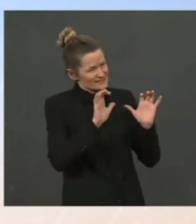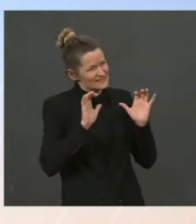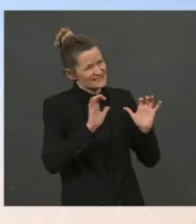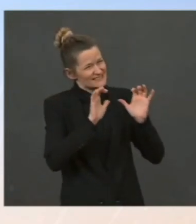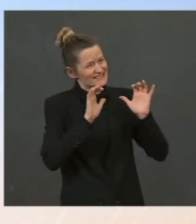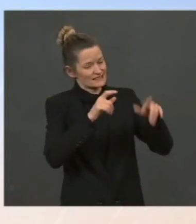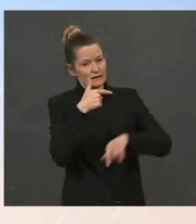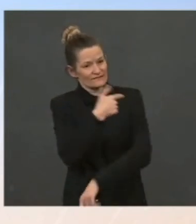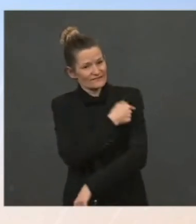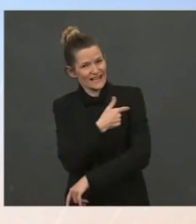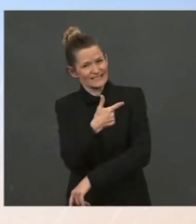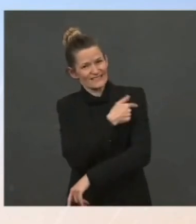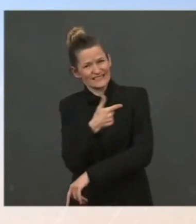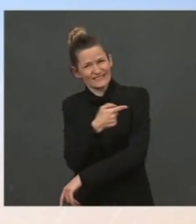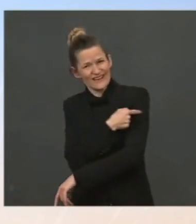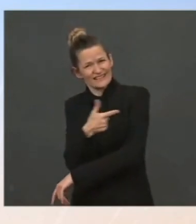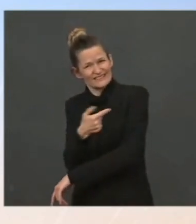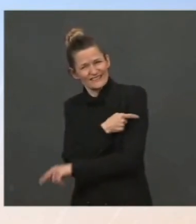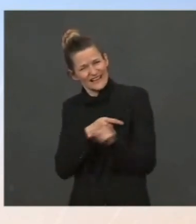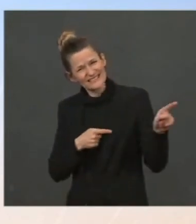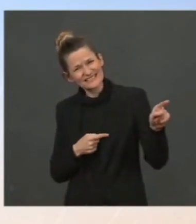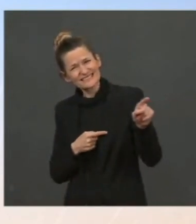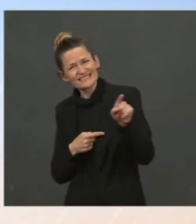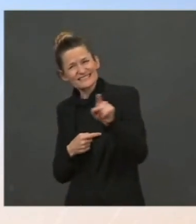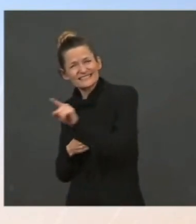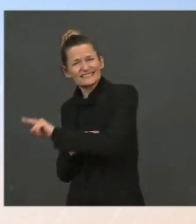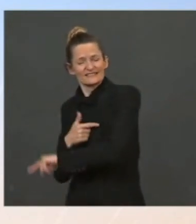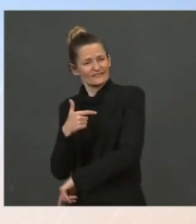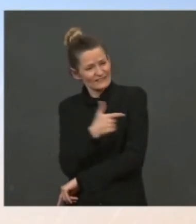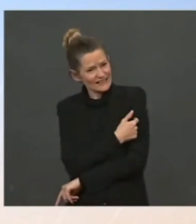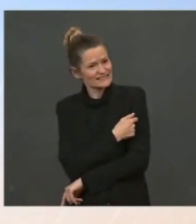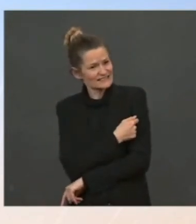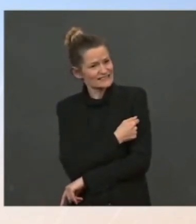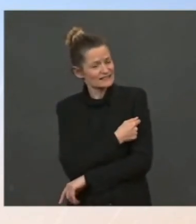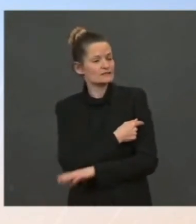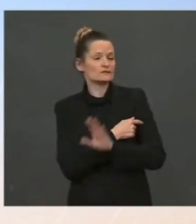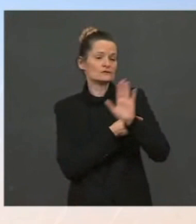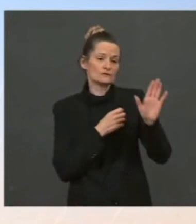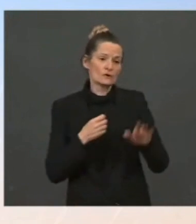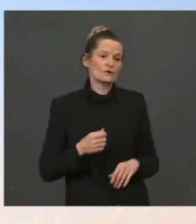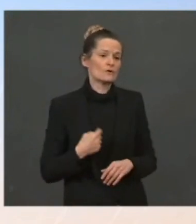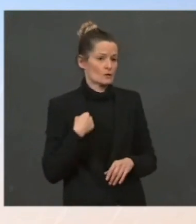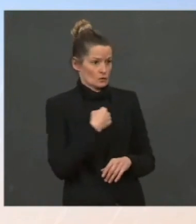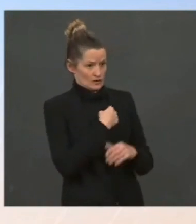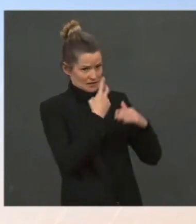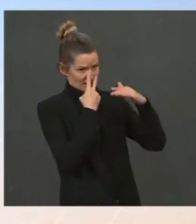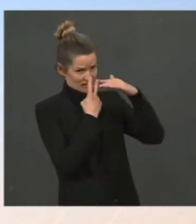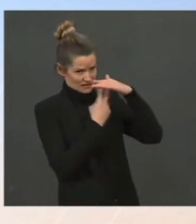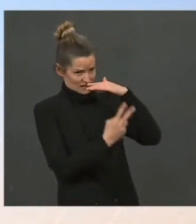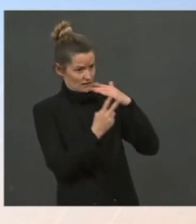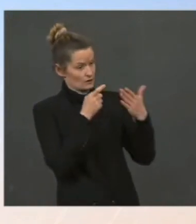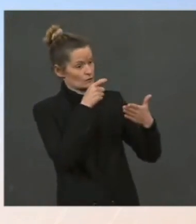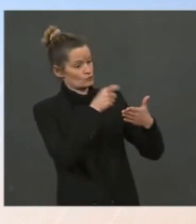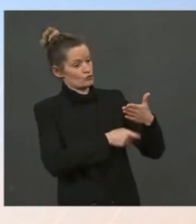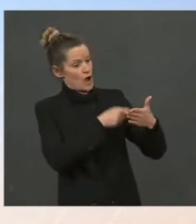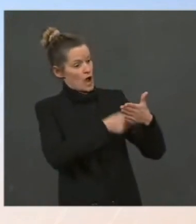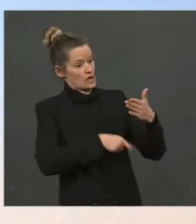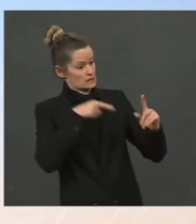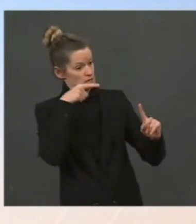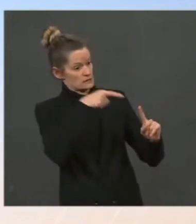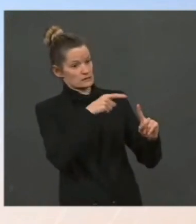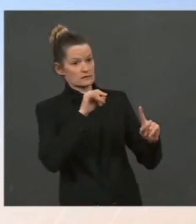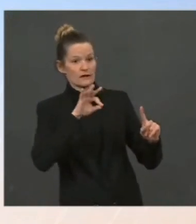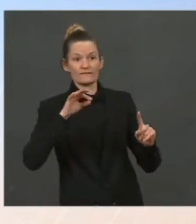and as the Energy Information Agency has projected, the price of gasoline will come down, what they project,